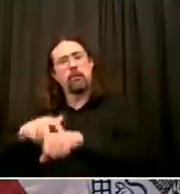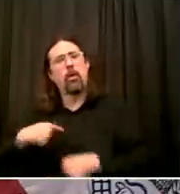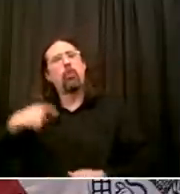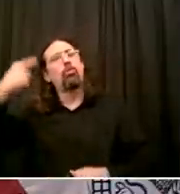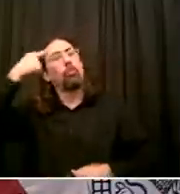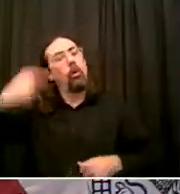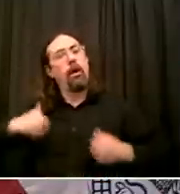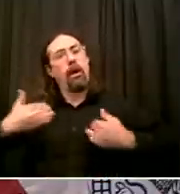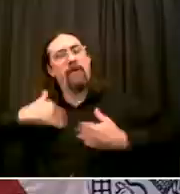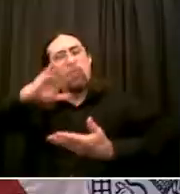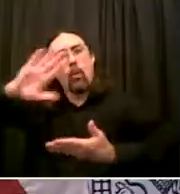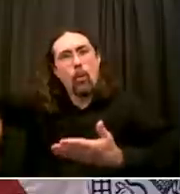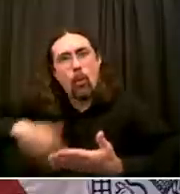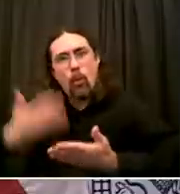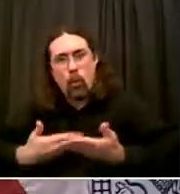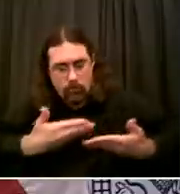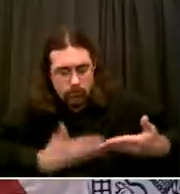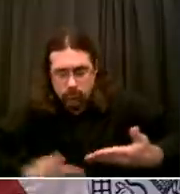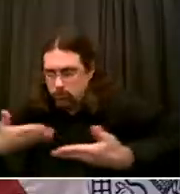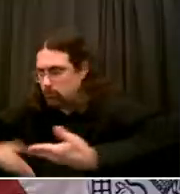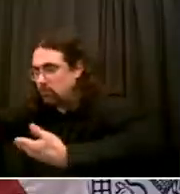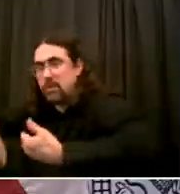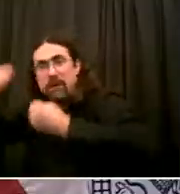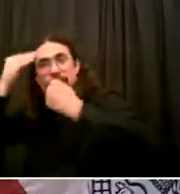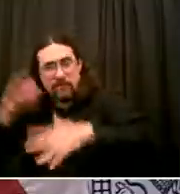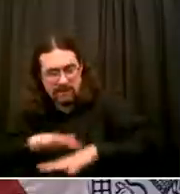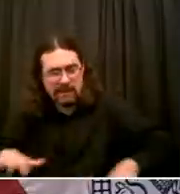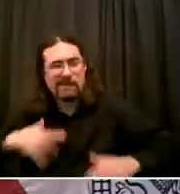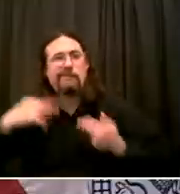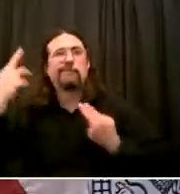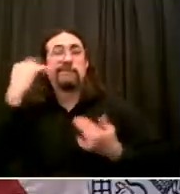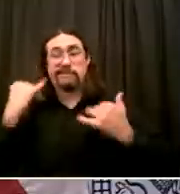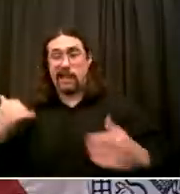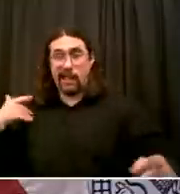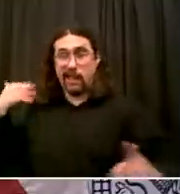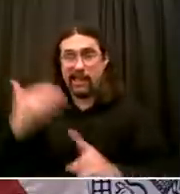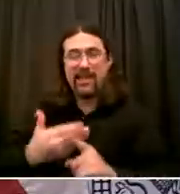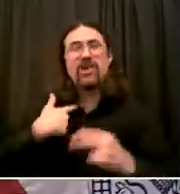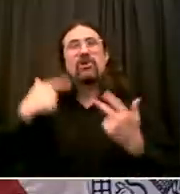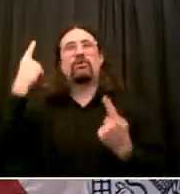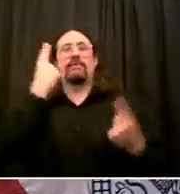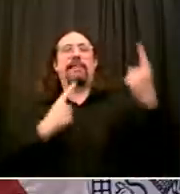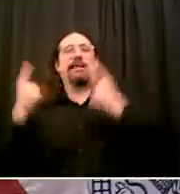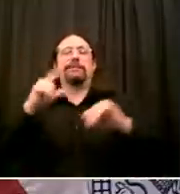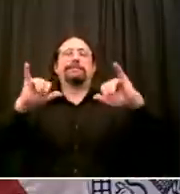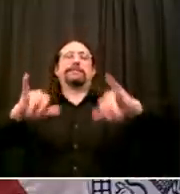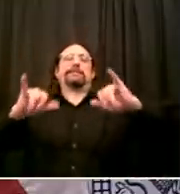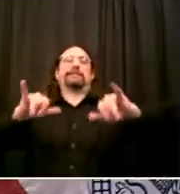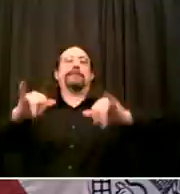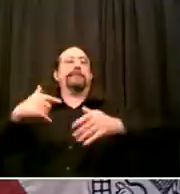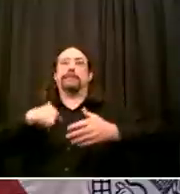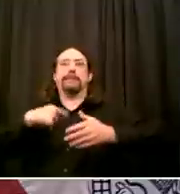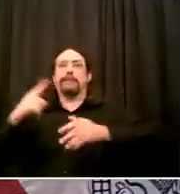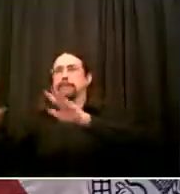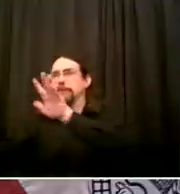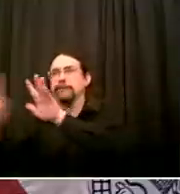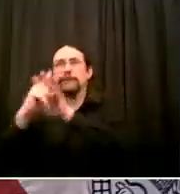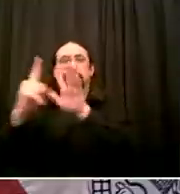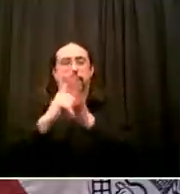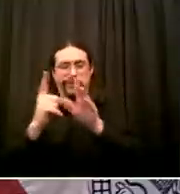really quite clear that this bill can achieve its purpose And is the right policy for the city of New York